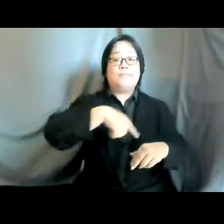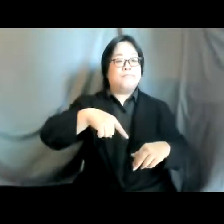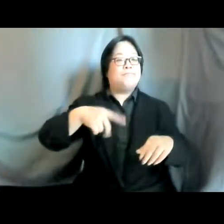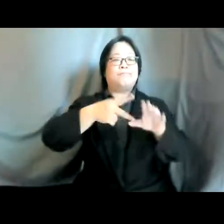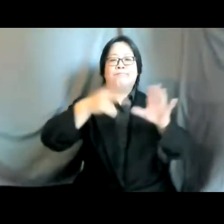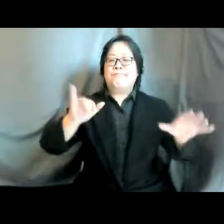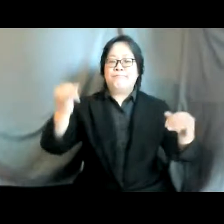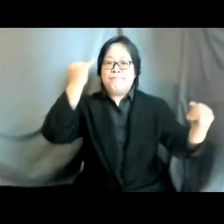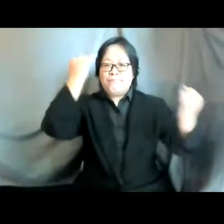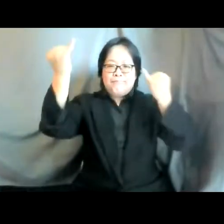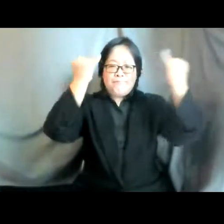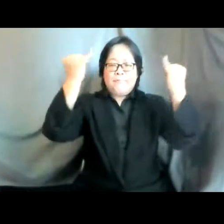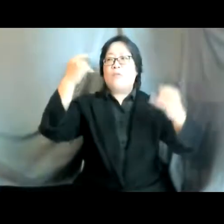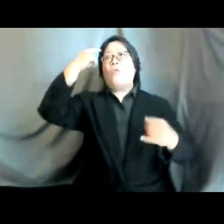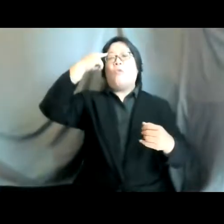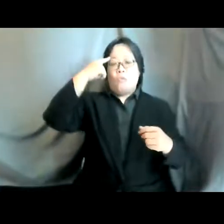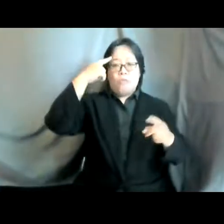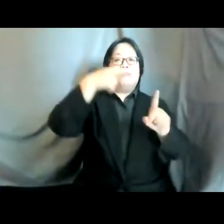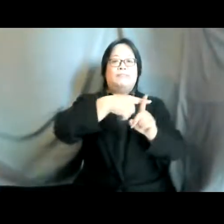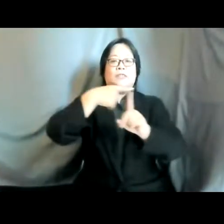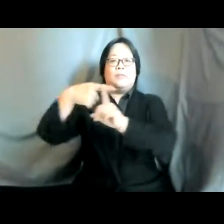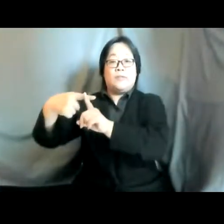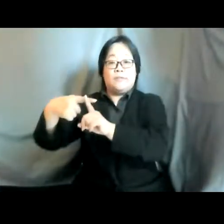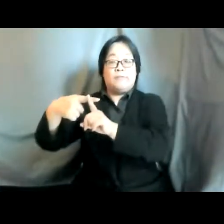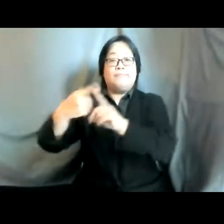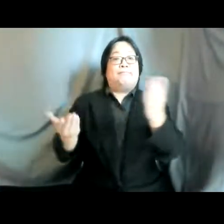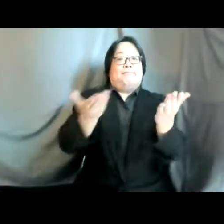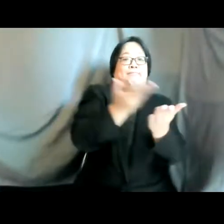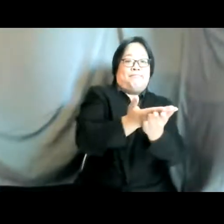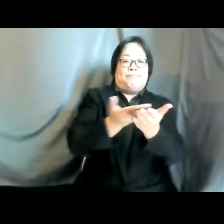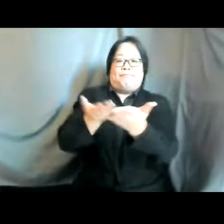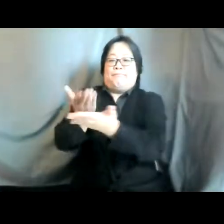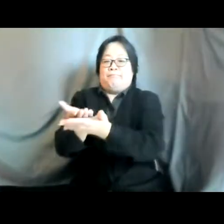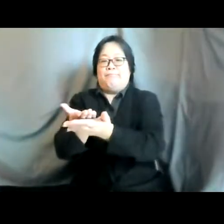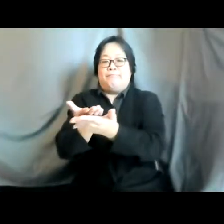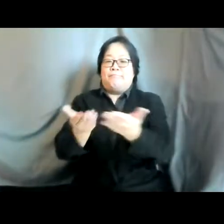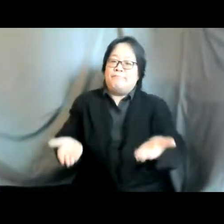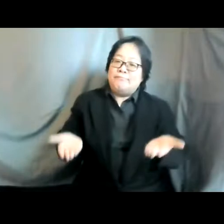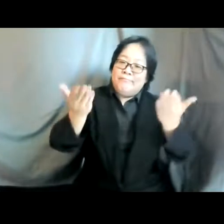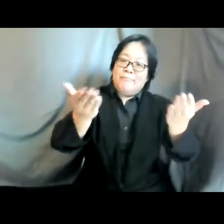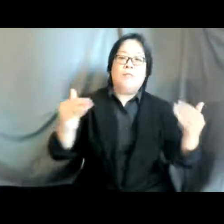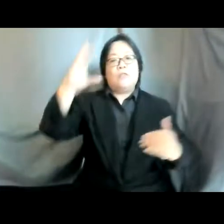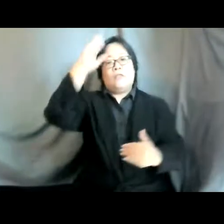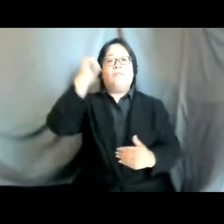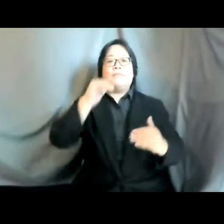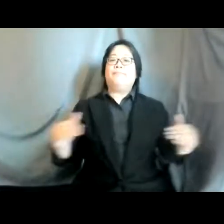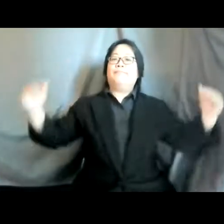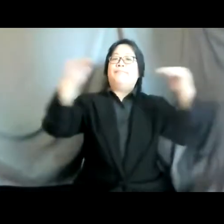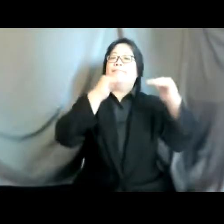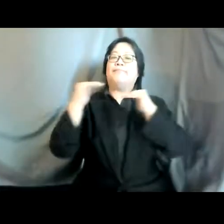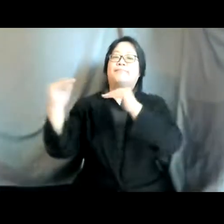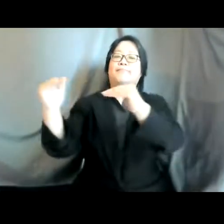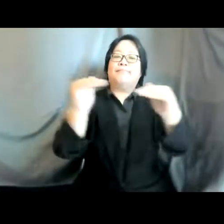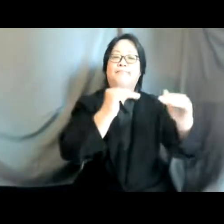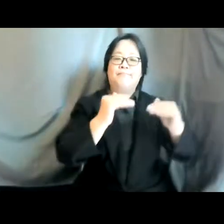come up with positive ideas and proposals to advance gender equality and we are looking forward